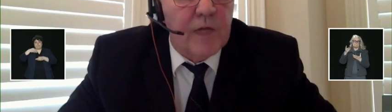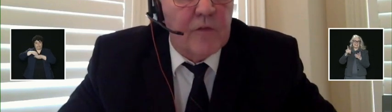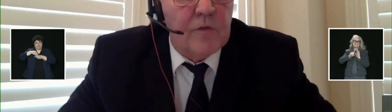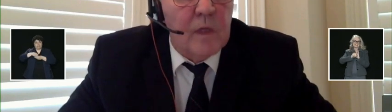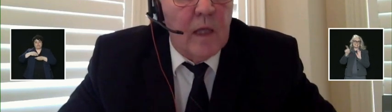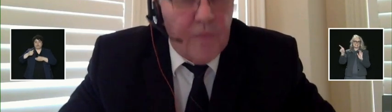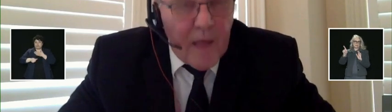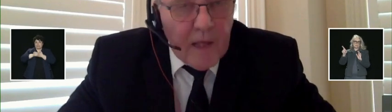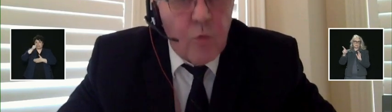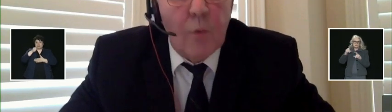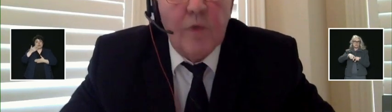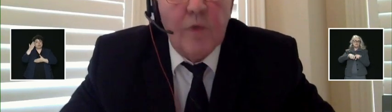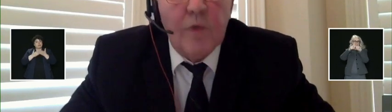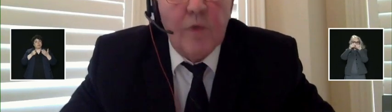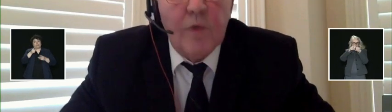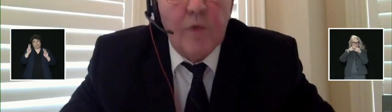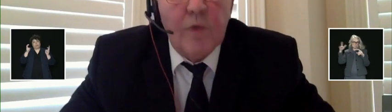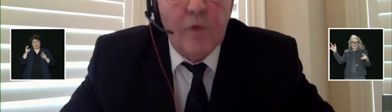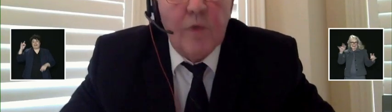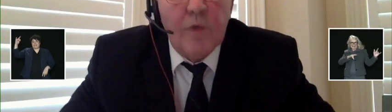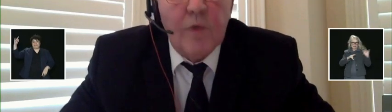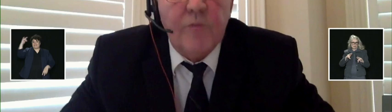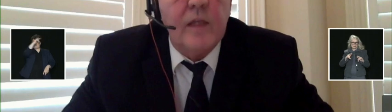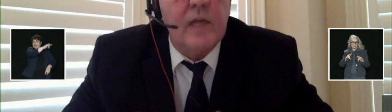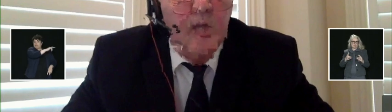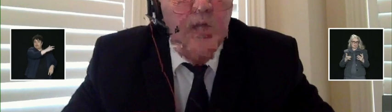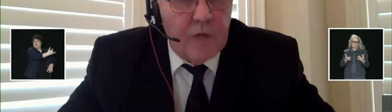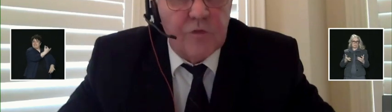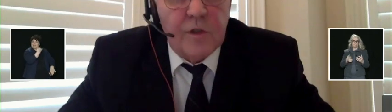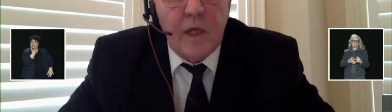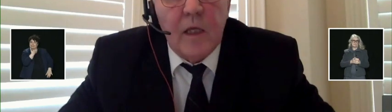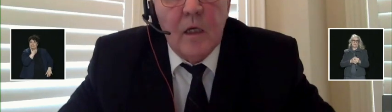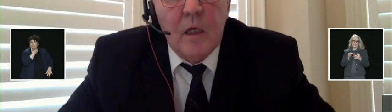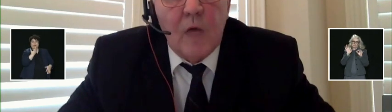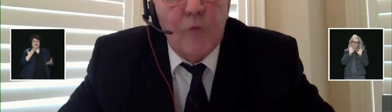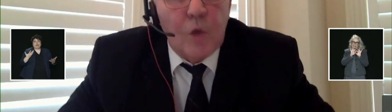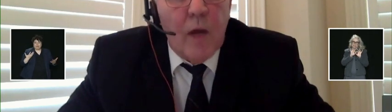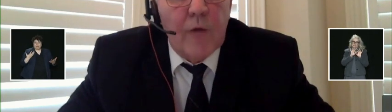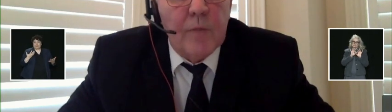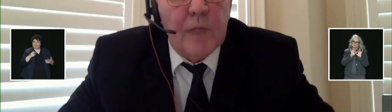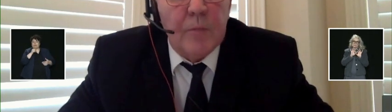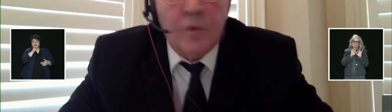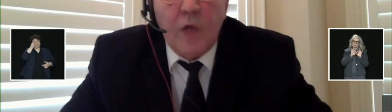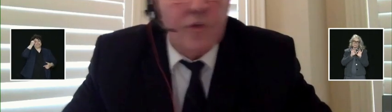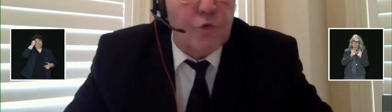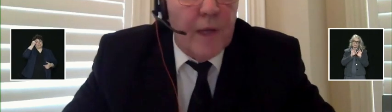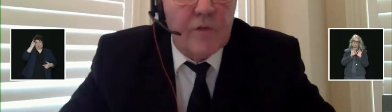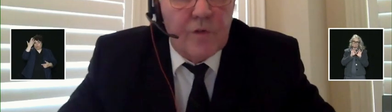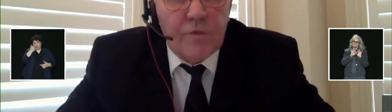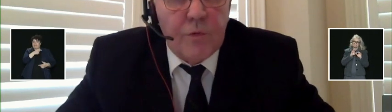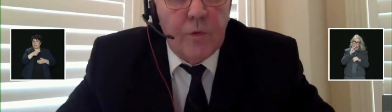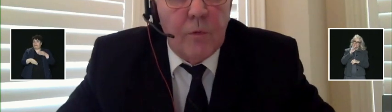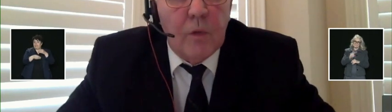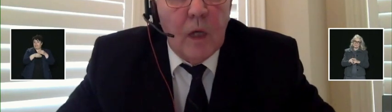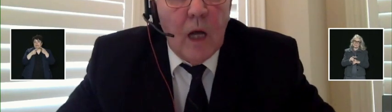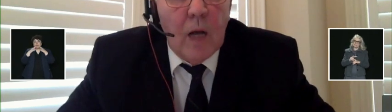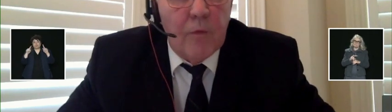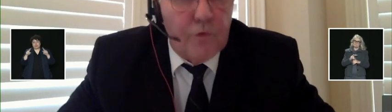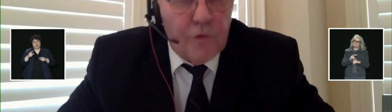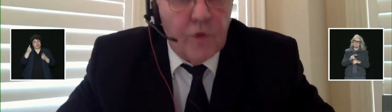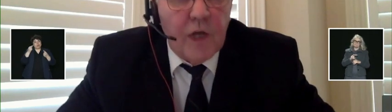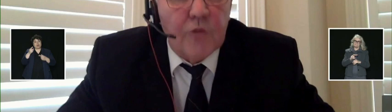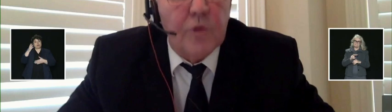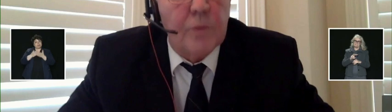for people who might take connecting flights. And that's why we think additional measures also announced today of requiring people not to transit